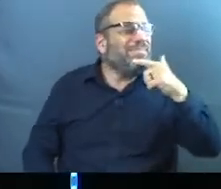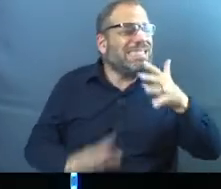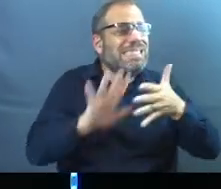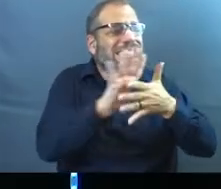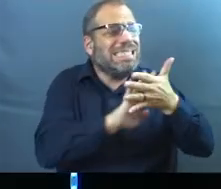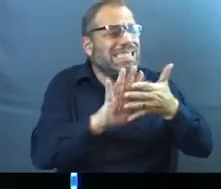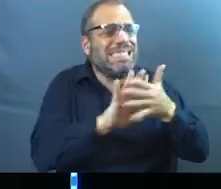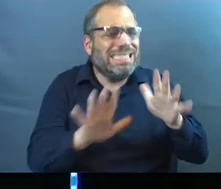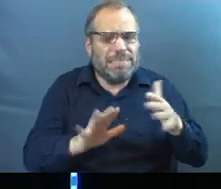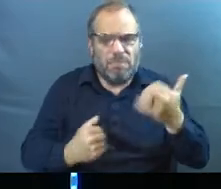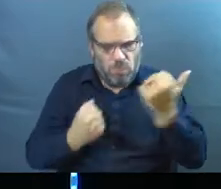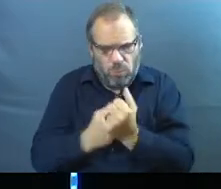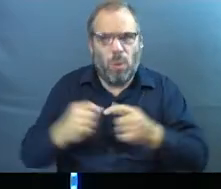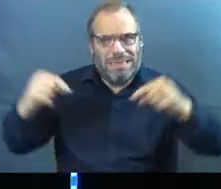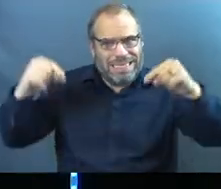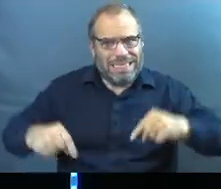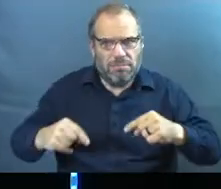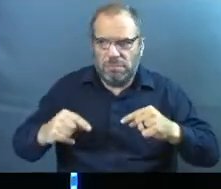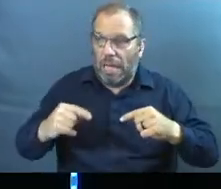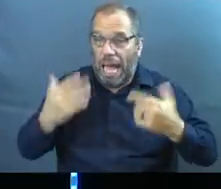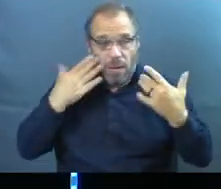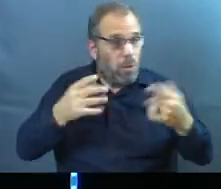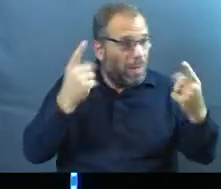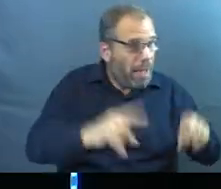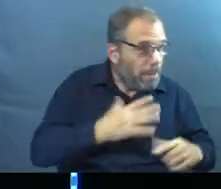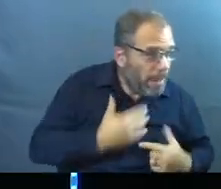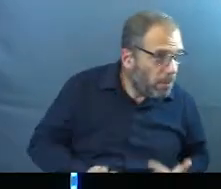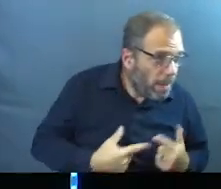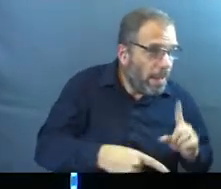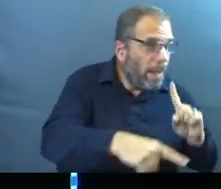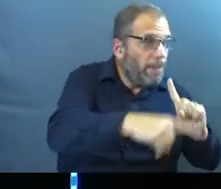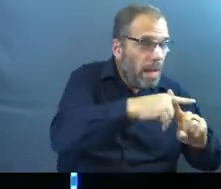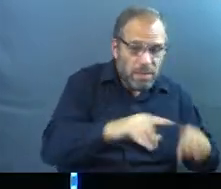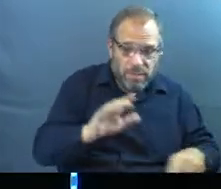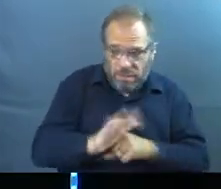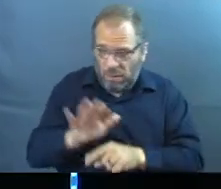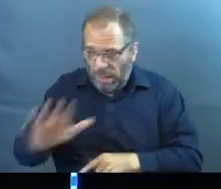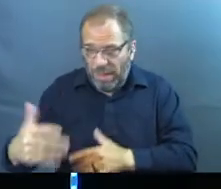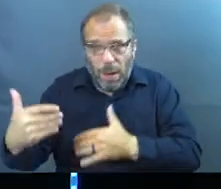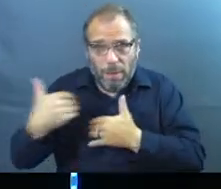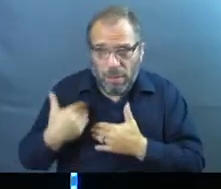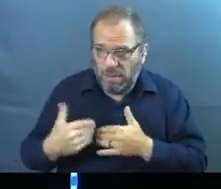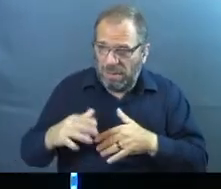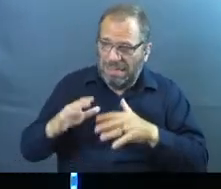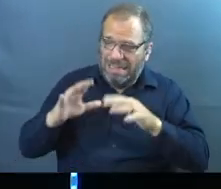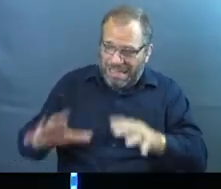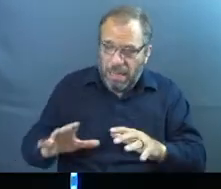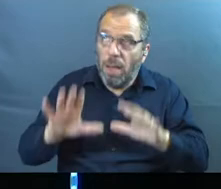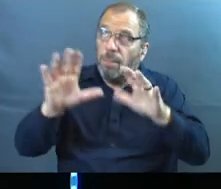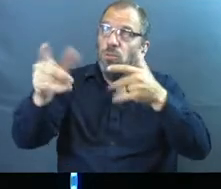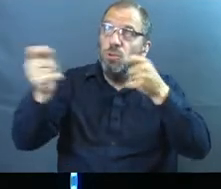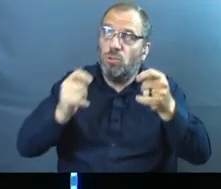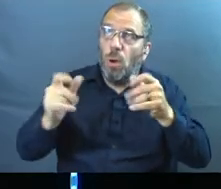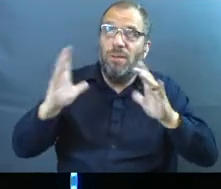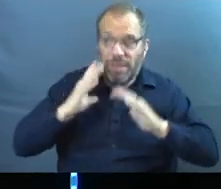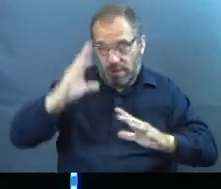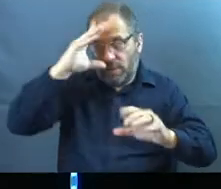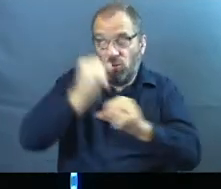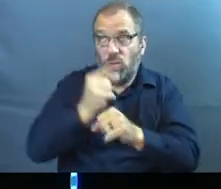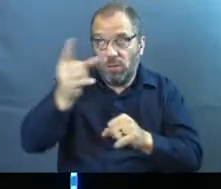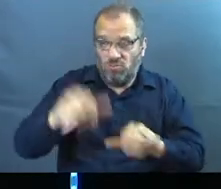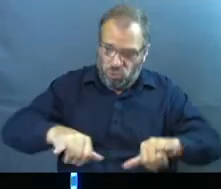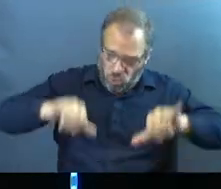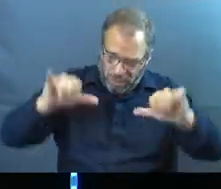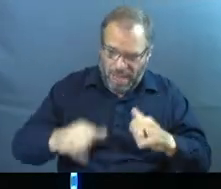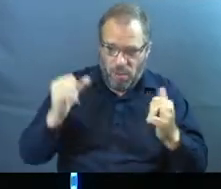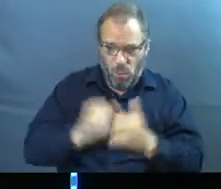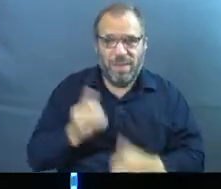I'm here for this person, God. I don't know what all is going to come my way, what their baggage is going to be, what their burdens might be, but you're in control. I trust you, so I will